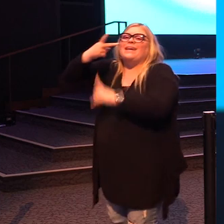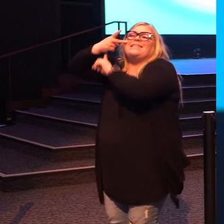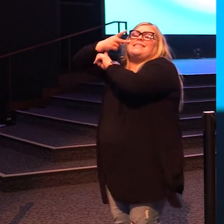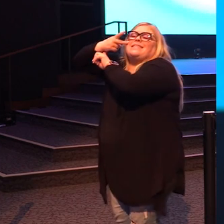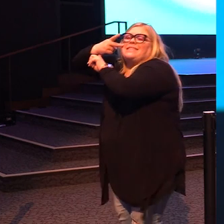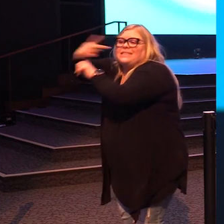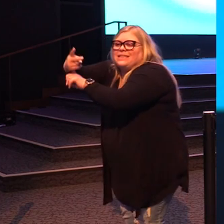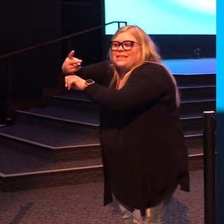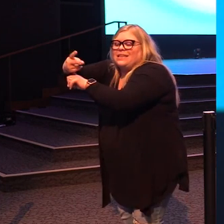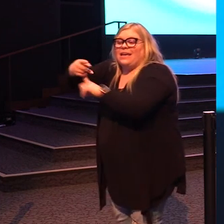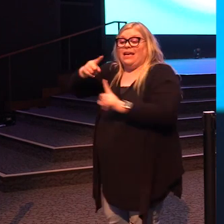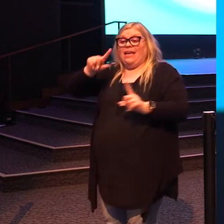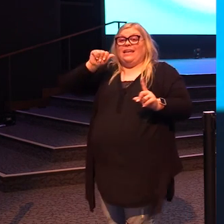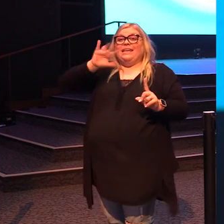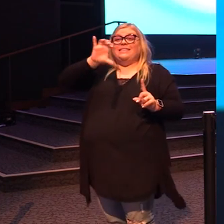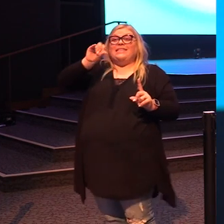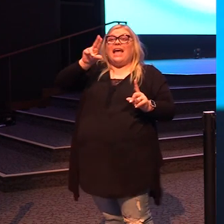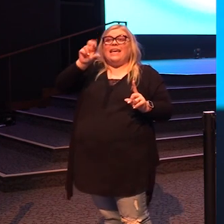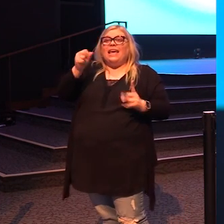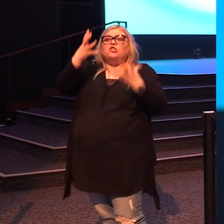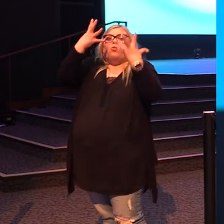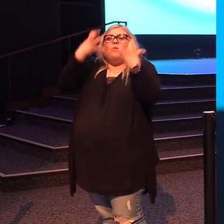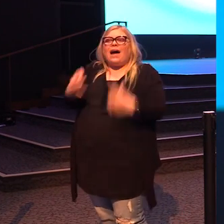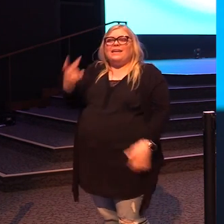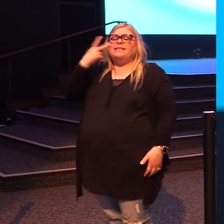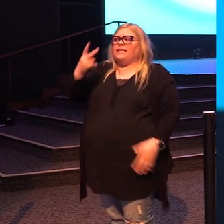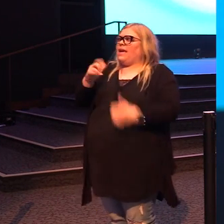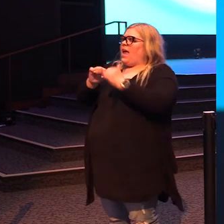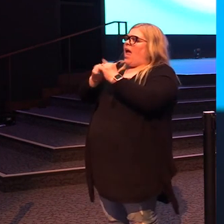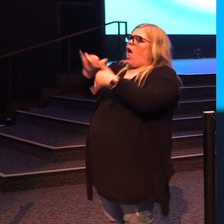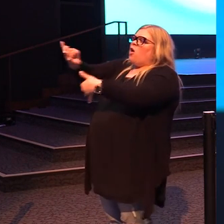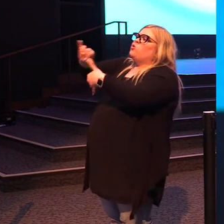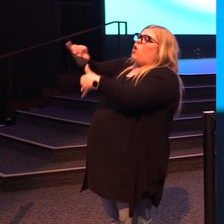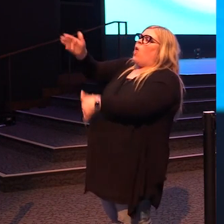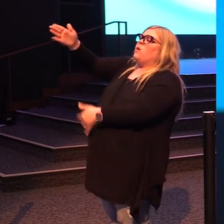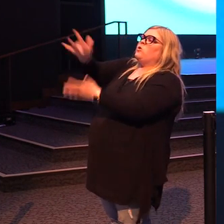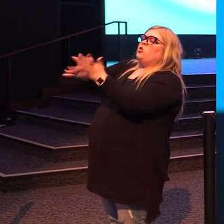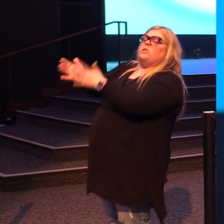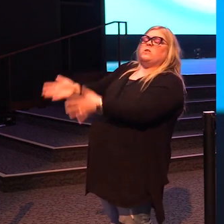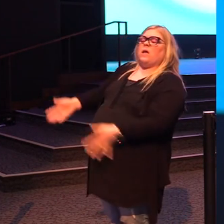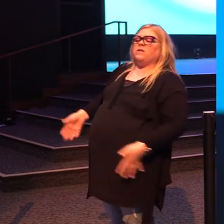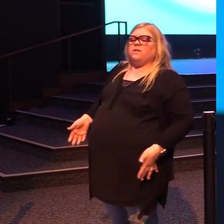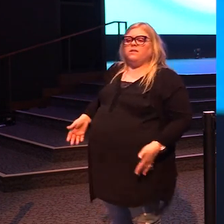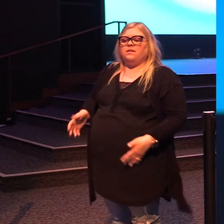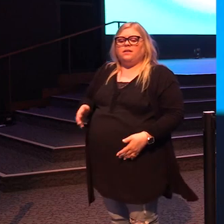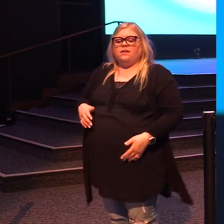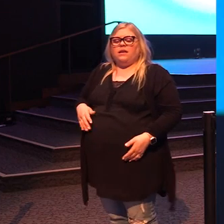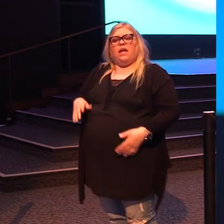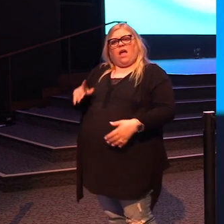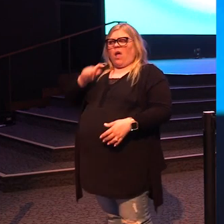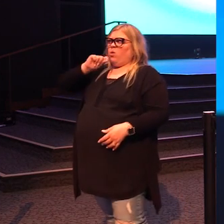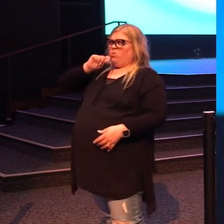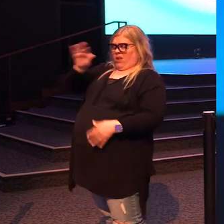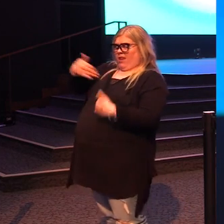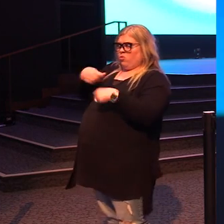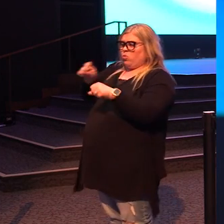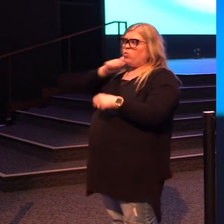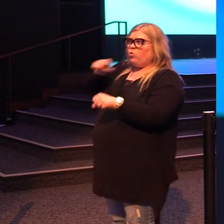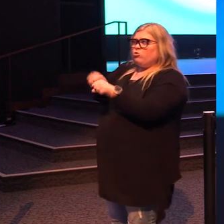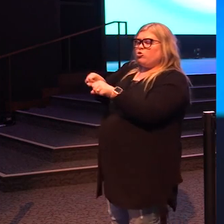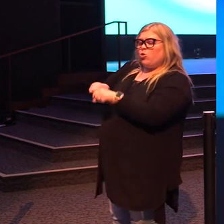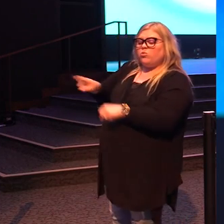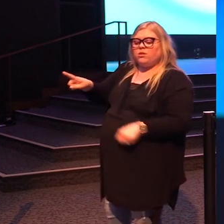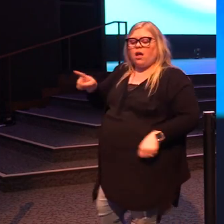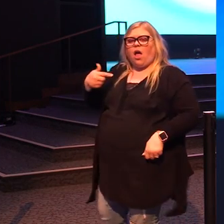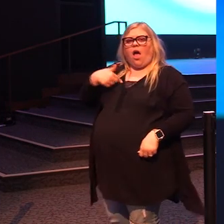wanted to see how tall this guy was. I think he wanted to see how cool his shoe game was. Like I